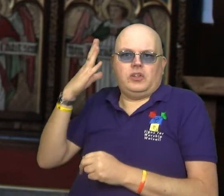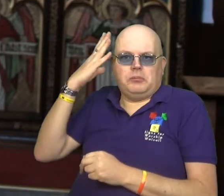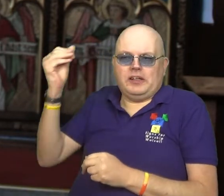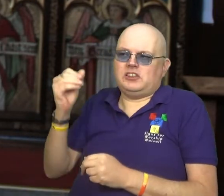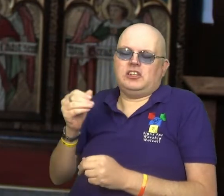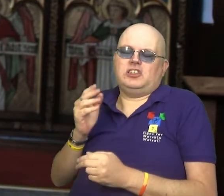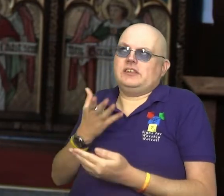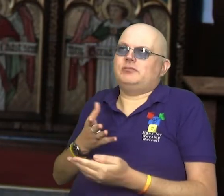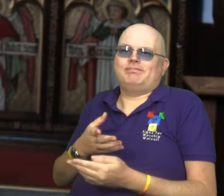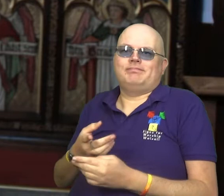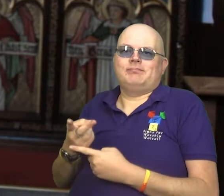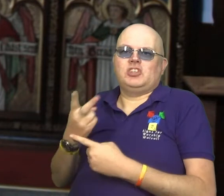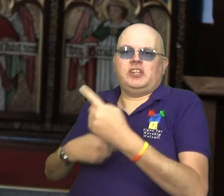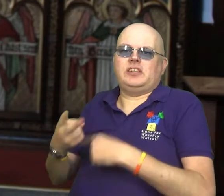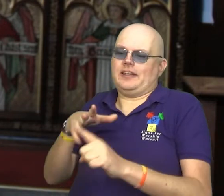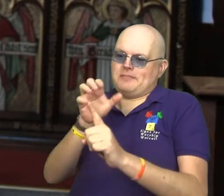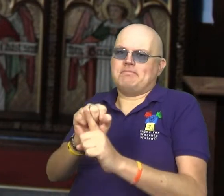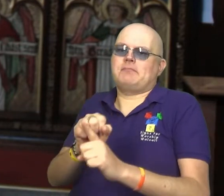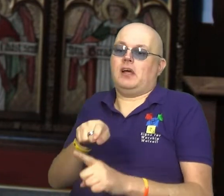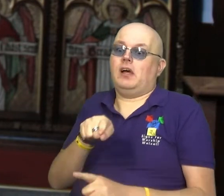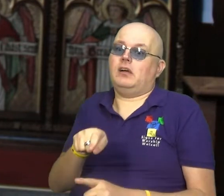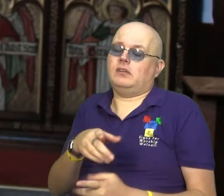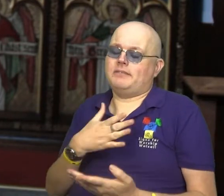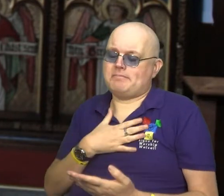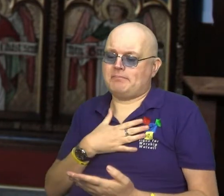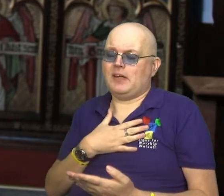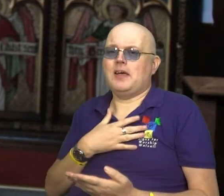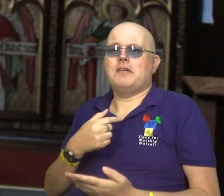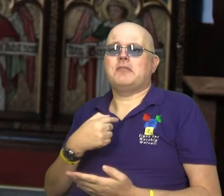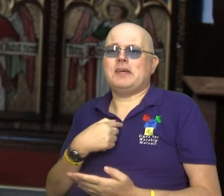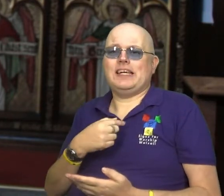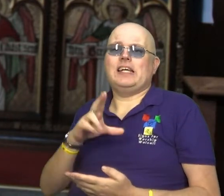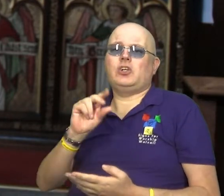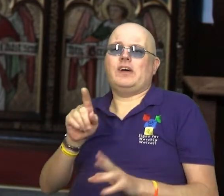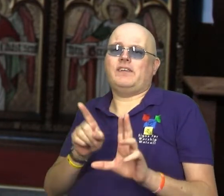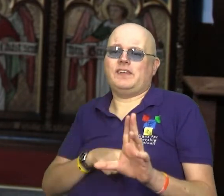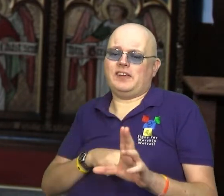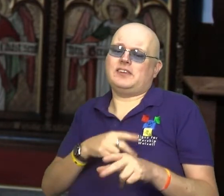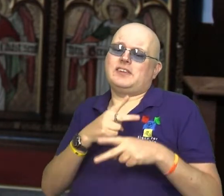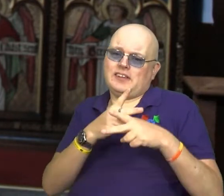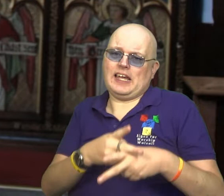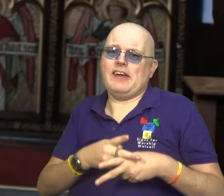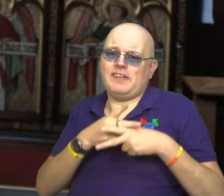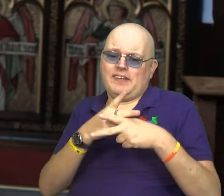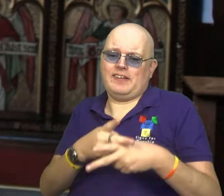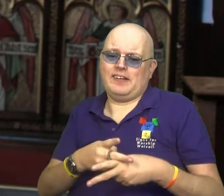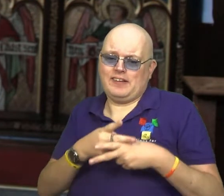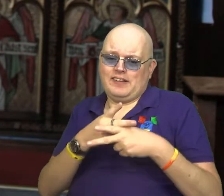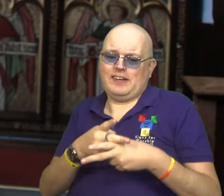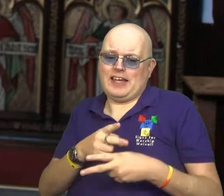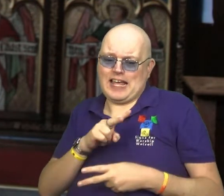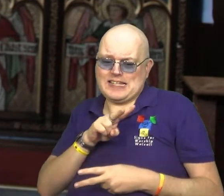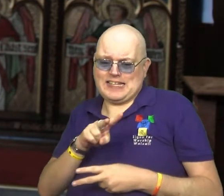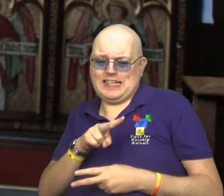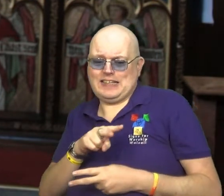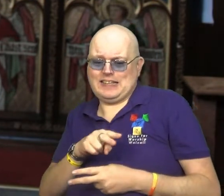confirmed two years ago. But for me, it's been 12 years of caring, and